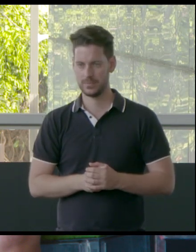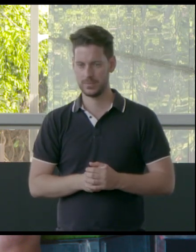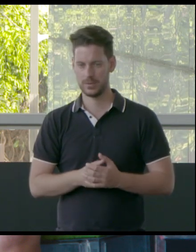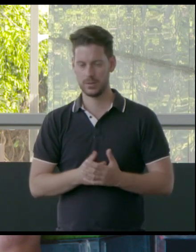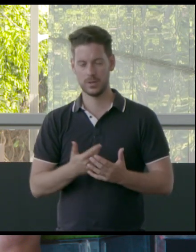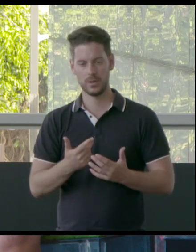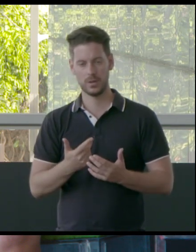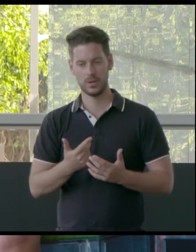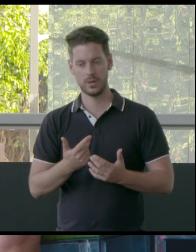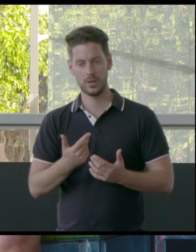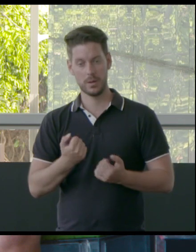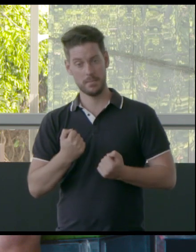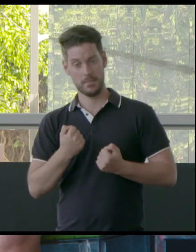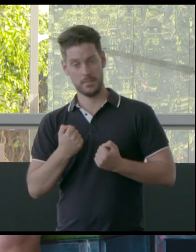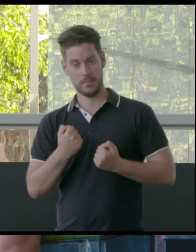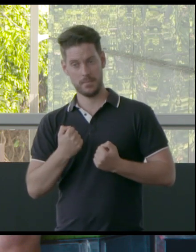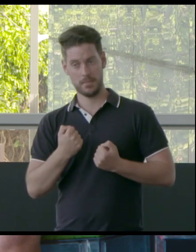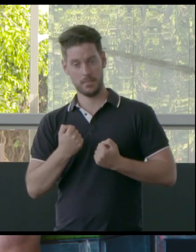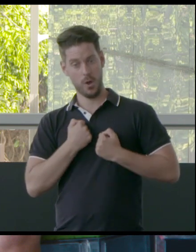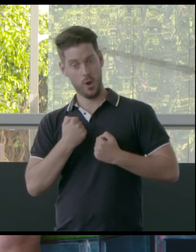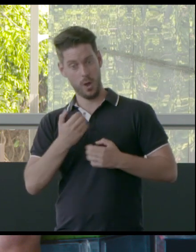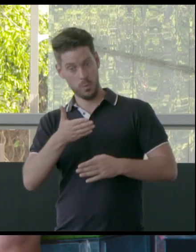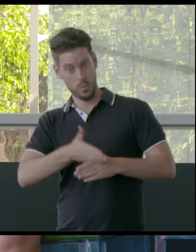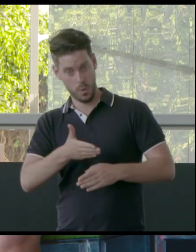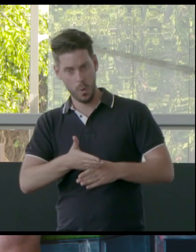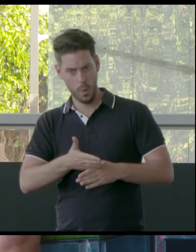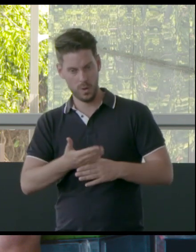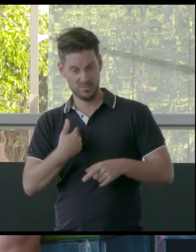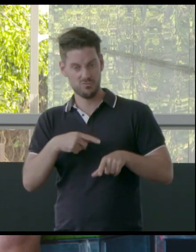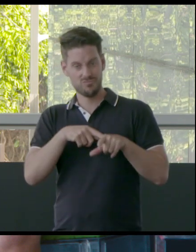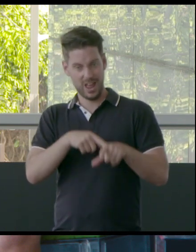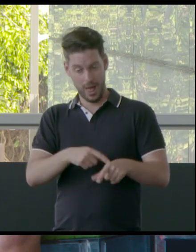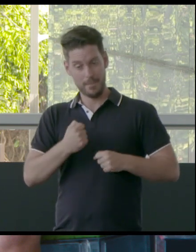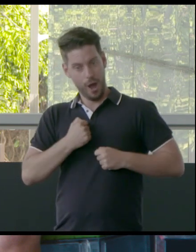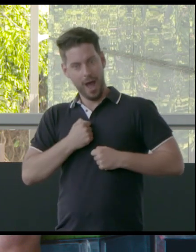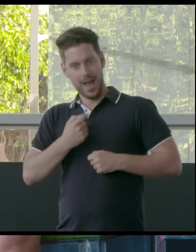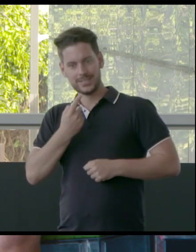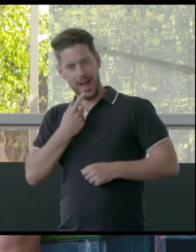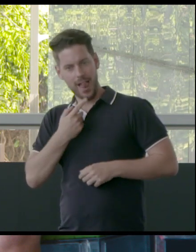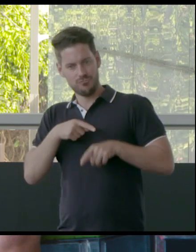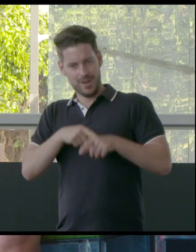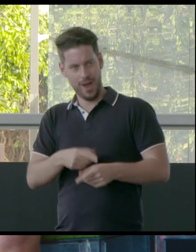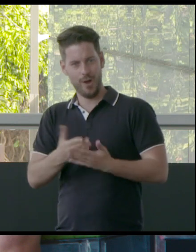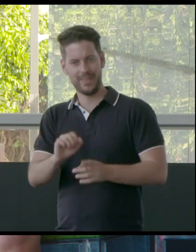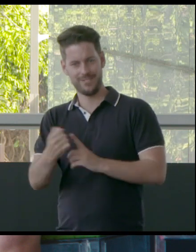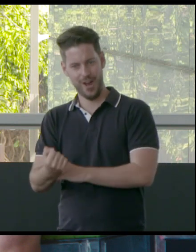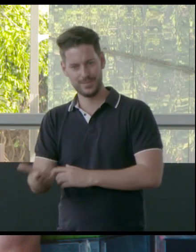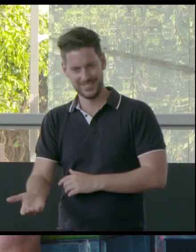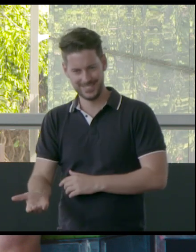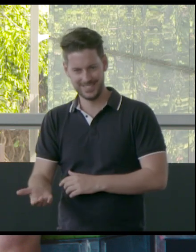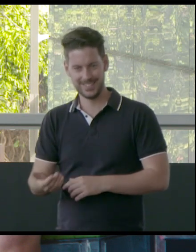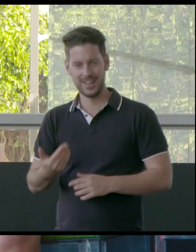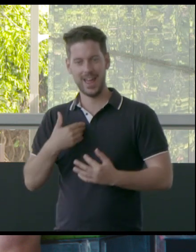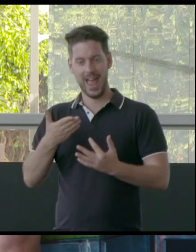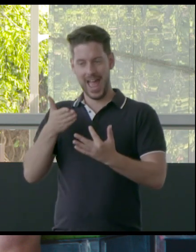well, in my case, for my practice, it relies on the environment. It relies on my ability to access